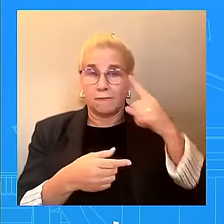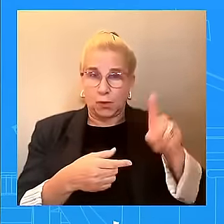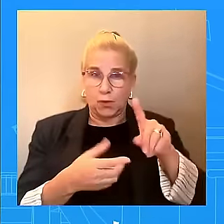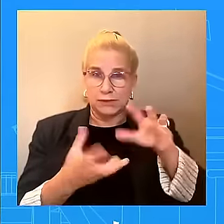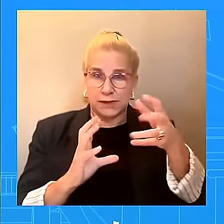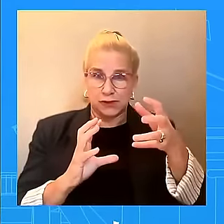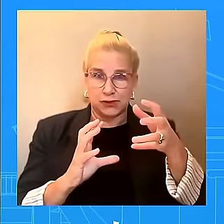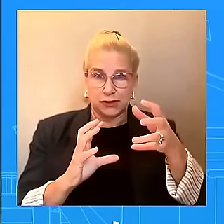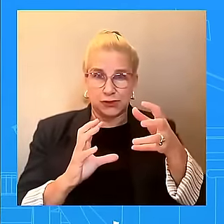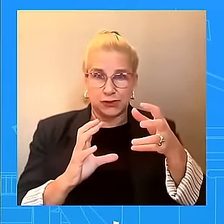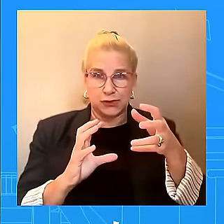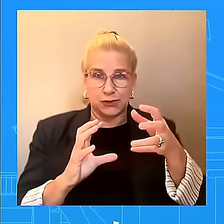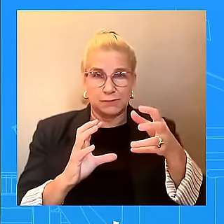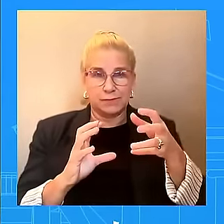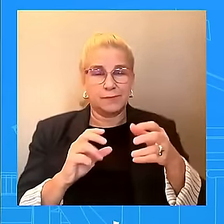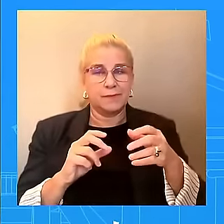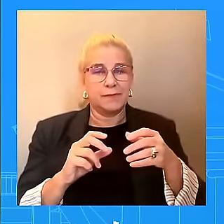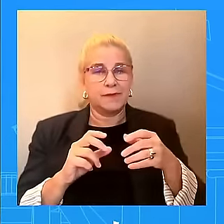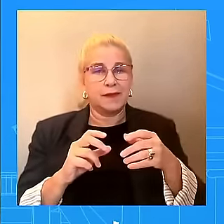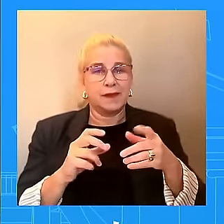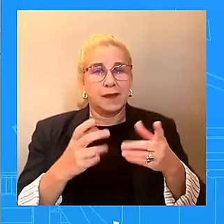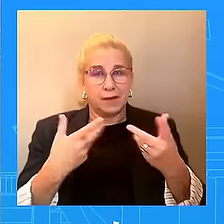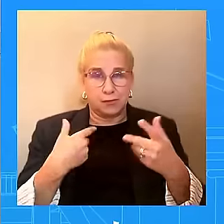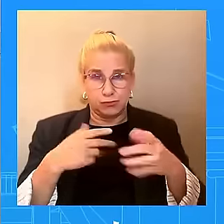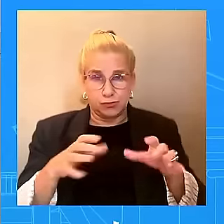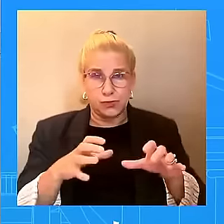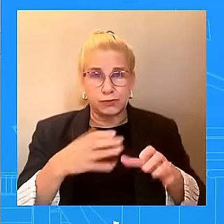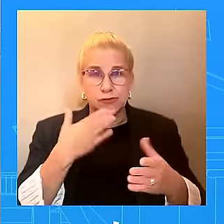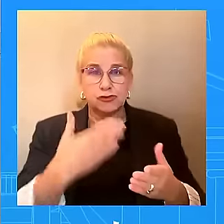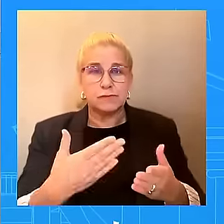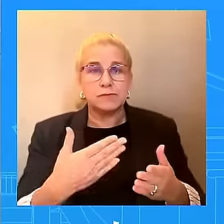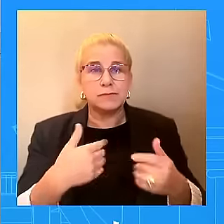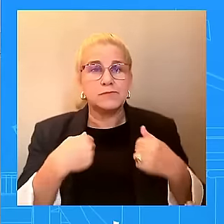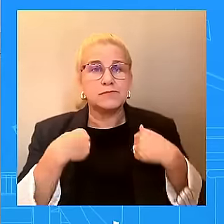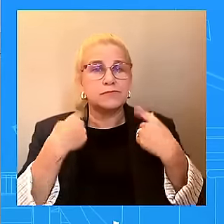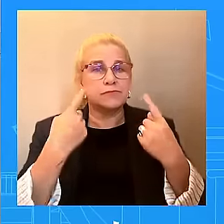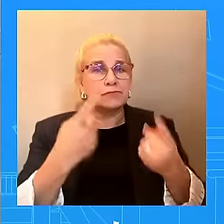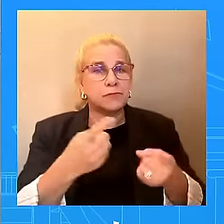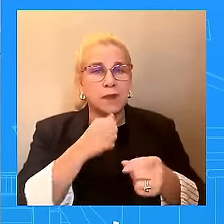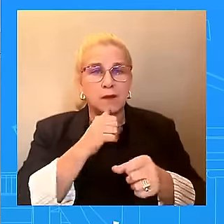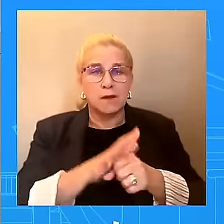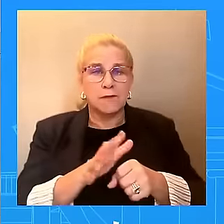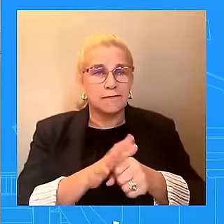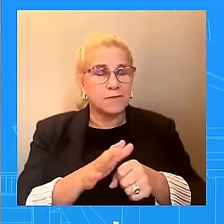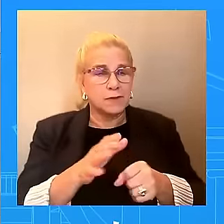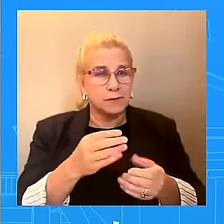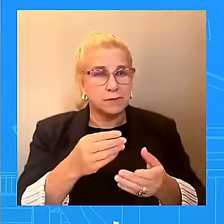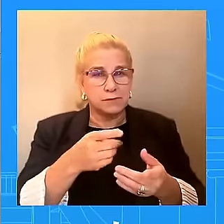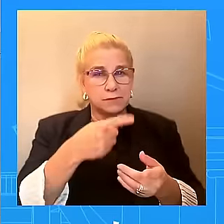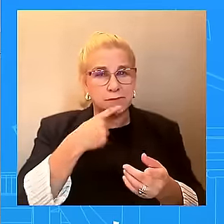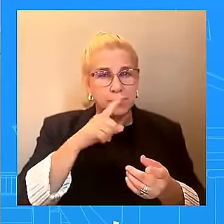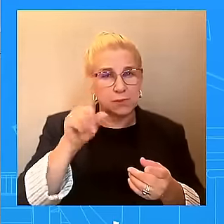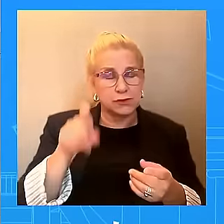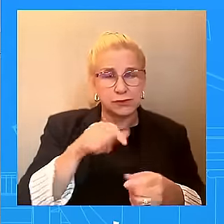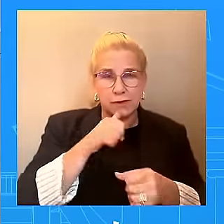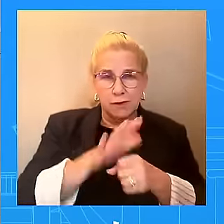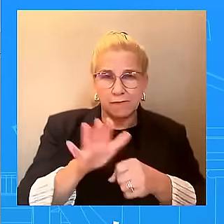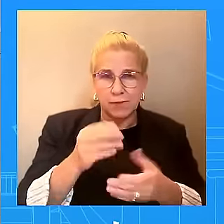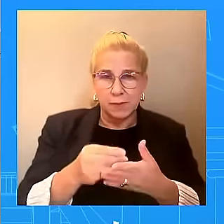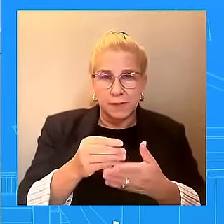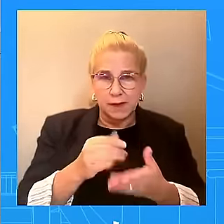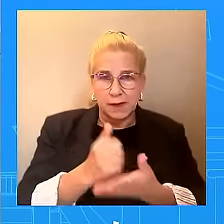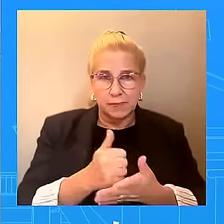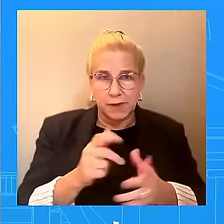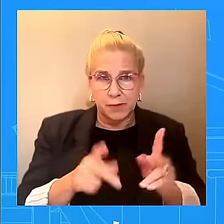that they have been doing for some time. And I'm reading from a letter that President Biden sent to Johnson, McConnell, Schumer, and Jeffries. The President's letter is not misinformation. Would you agree?